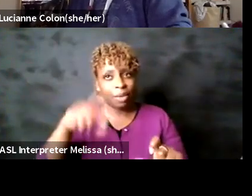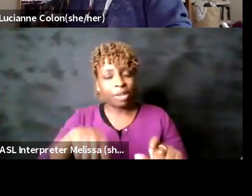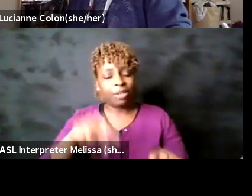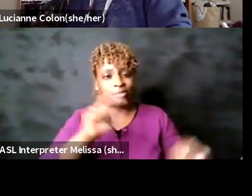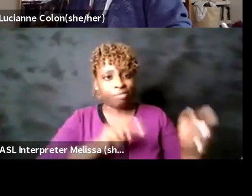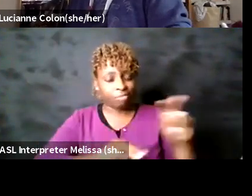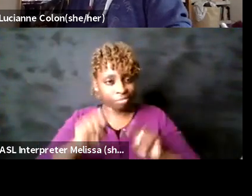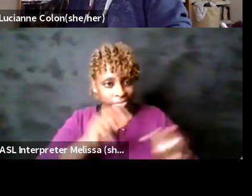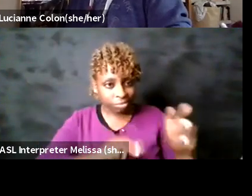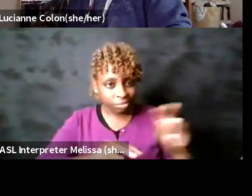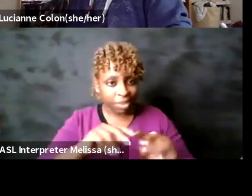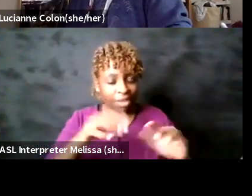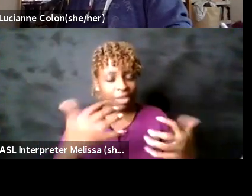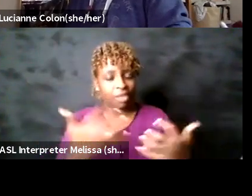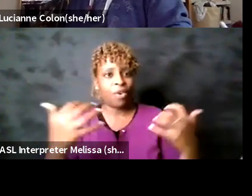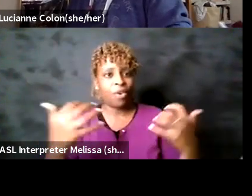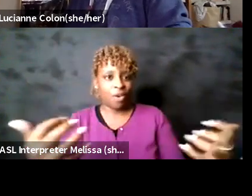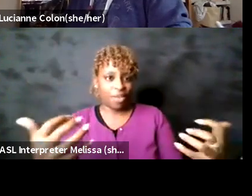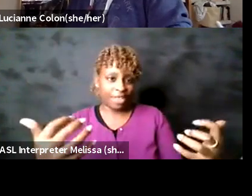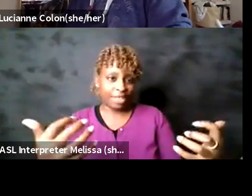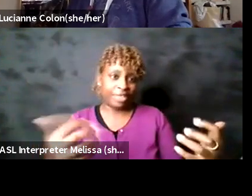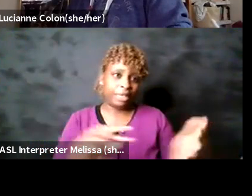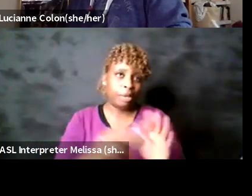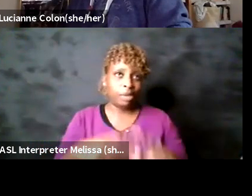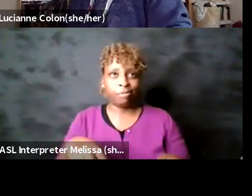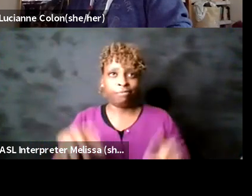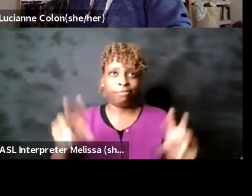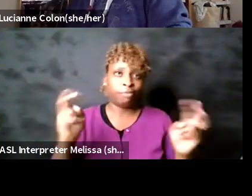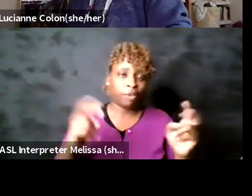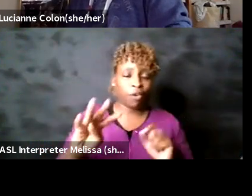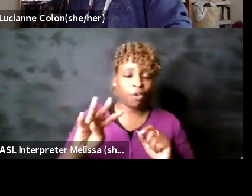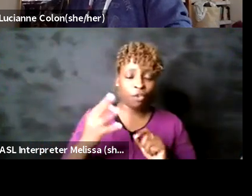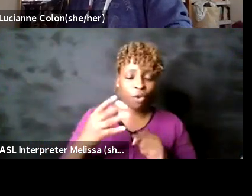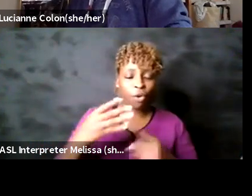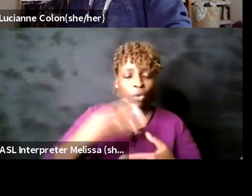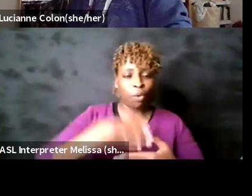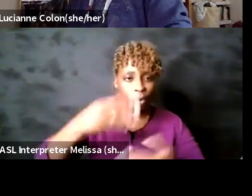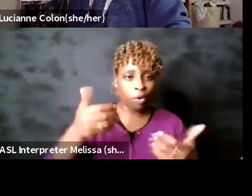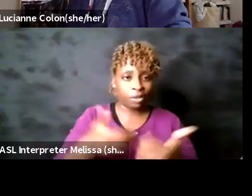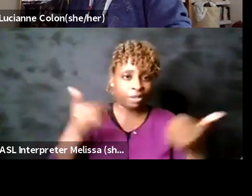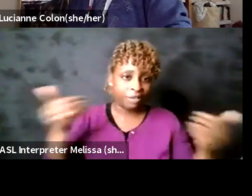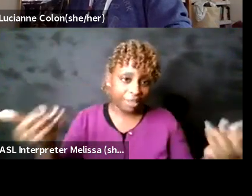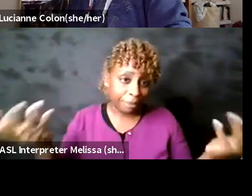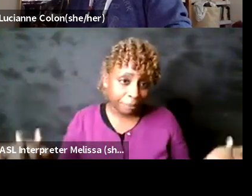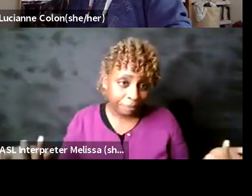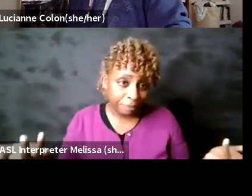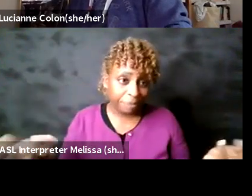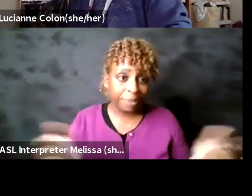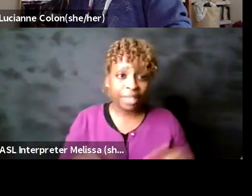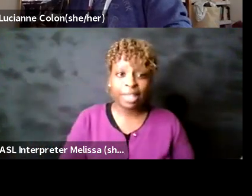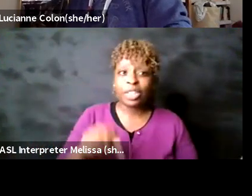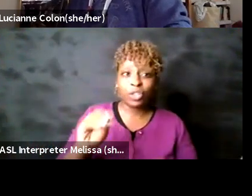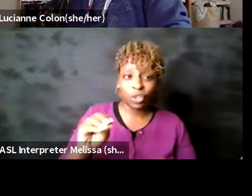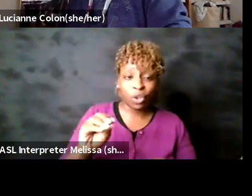divide the fourth wall divide that happens is an interesting place to start um not anything that i have answers for as for quick de-escalation